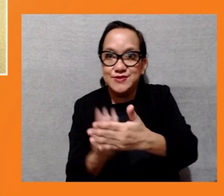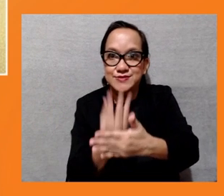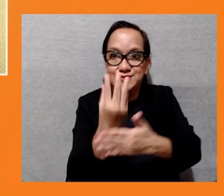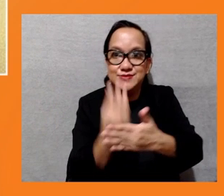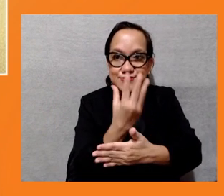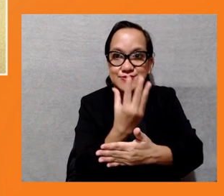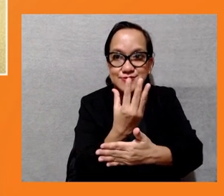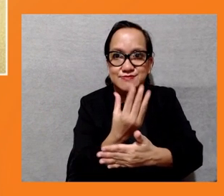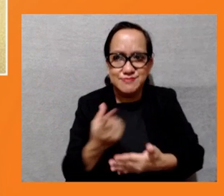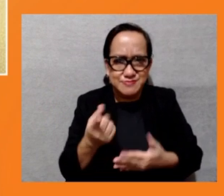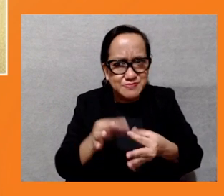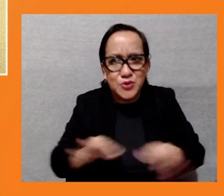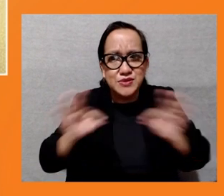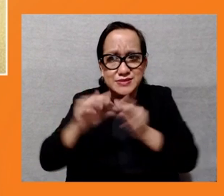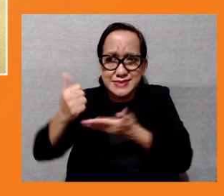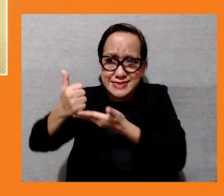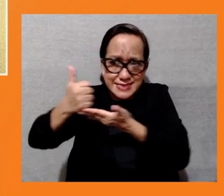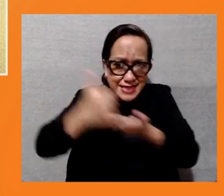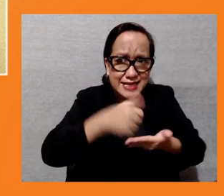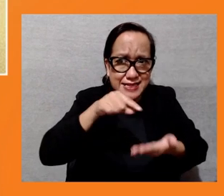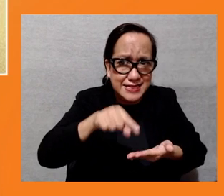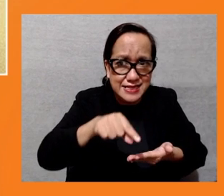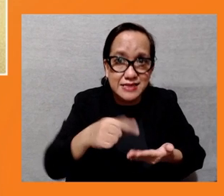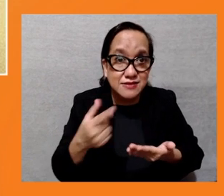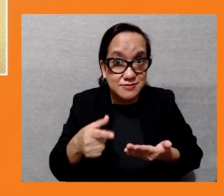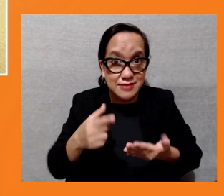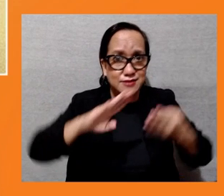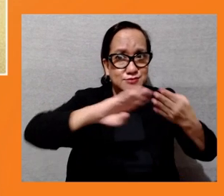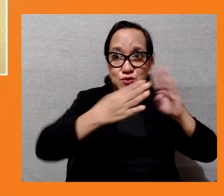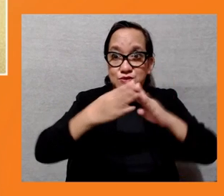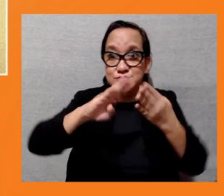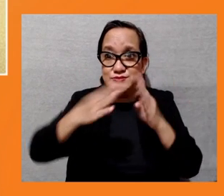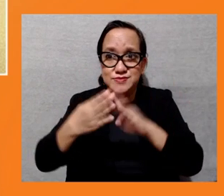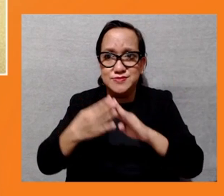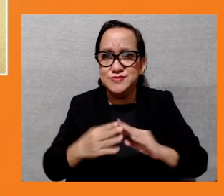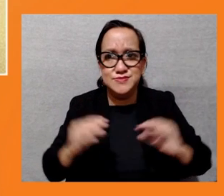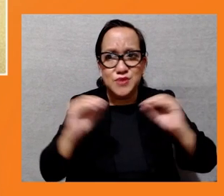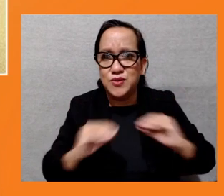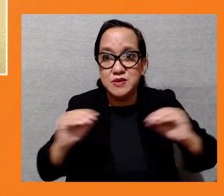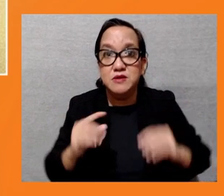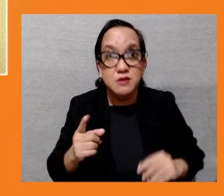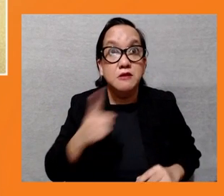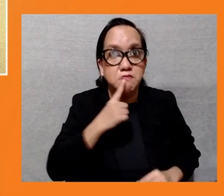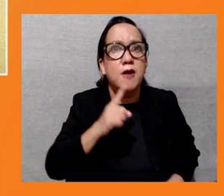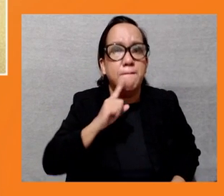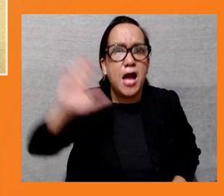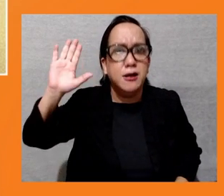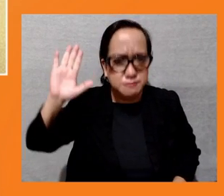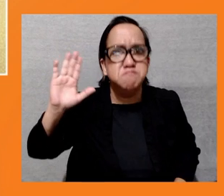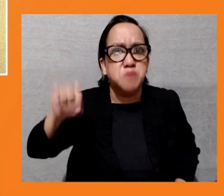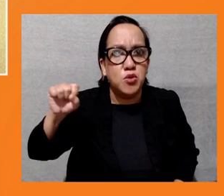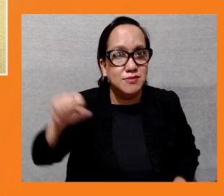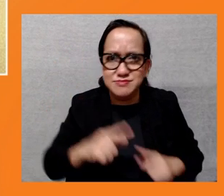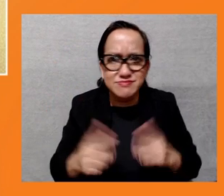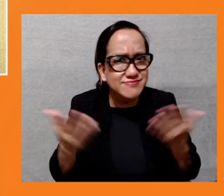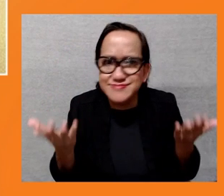relocate in certain areas. But it didn't happen. It's not of course, and under the ADB, this is a different money, it